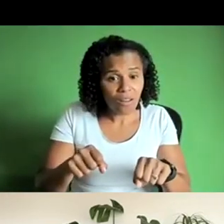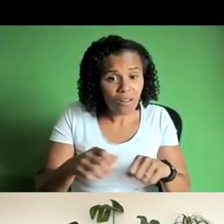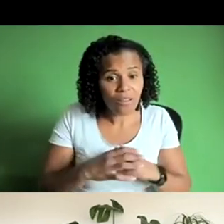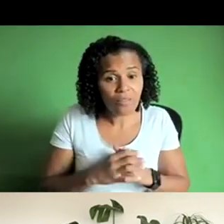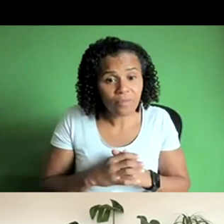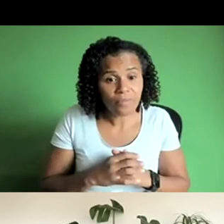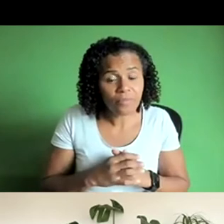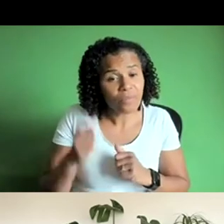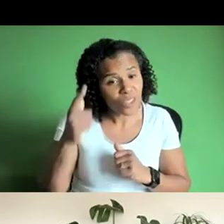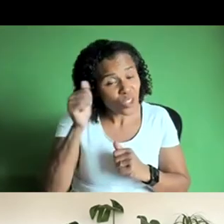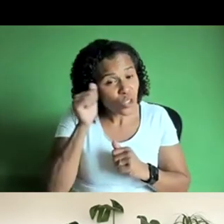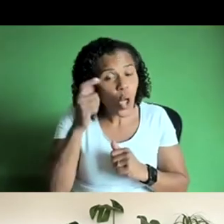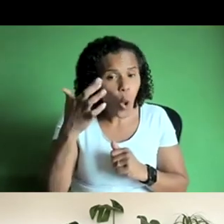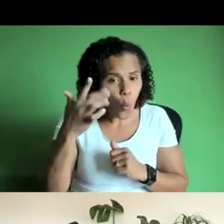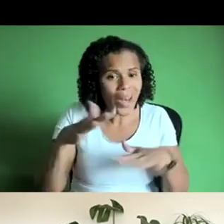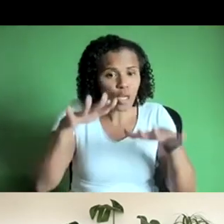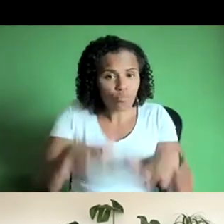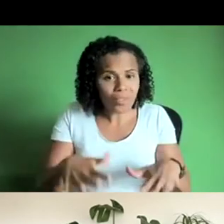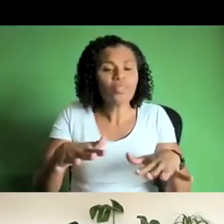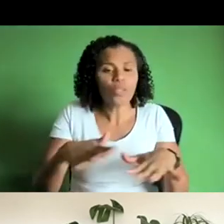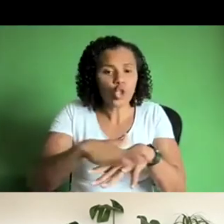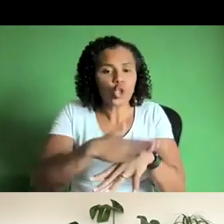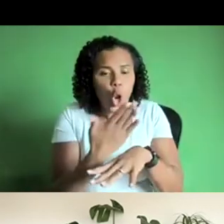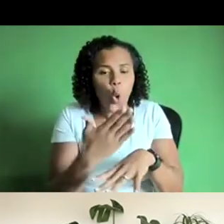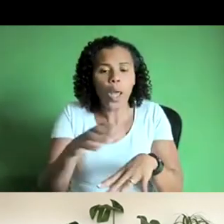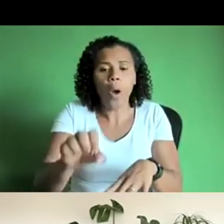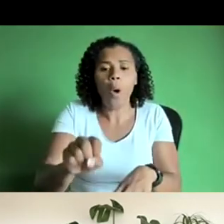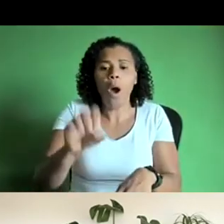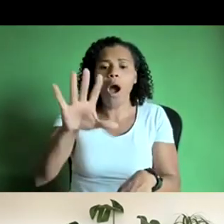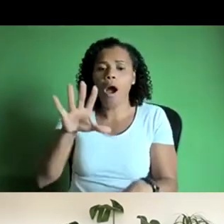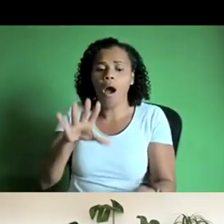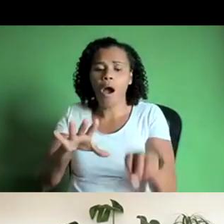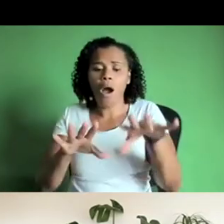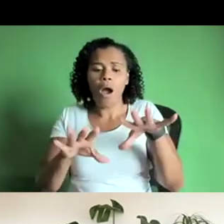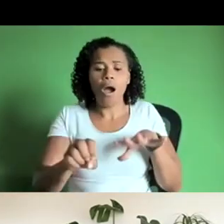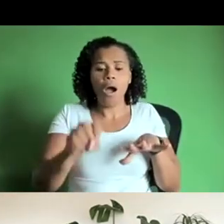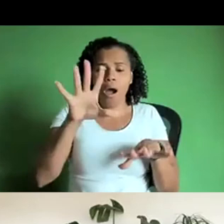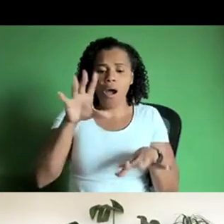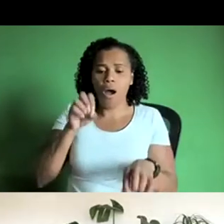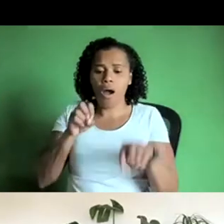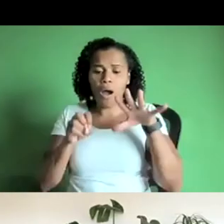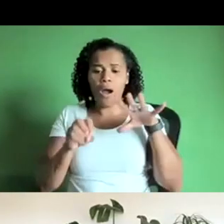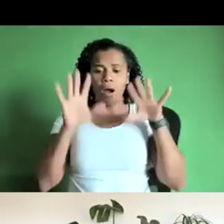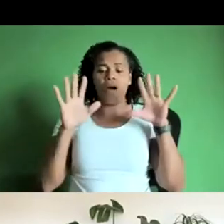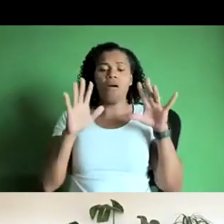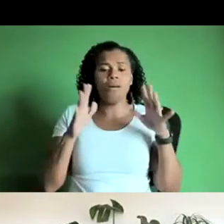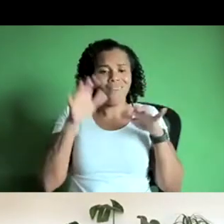when it collapsed lift them up a little bit thompson oh that's great yeah perfect but lifted them sorry now they collapsed uh